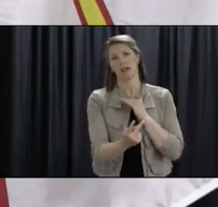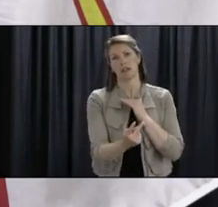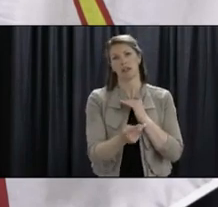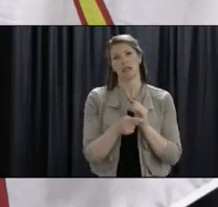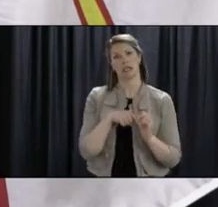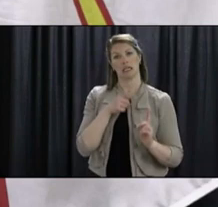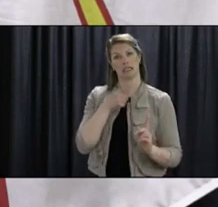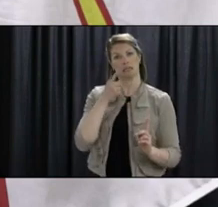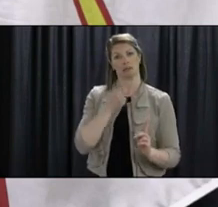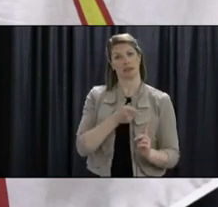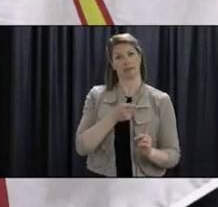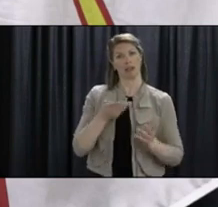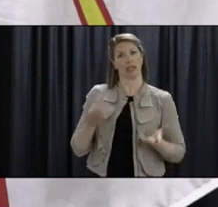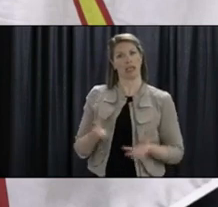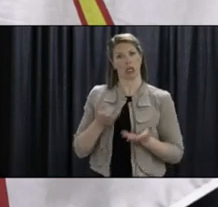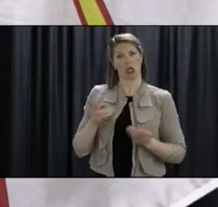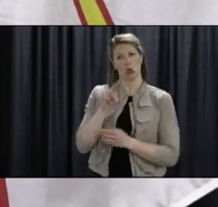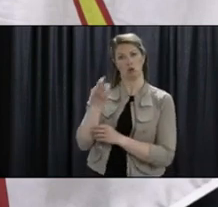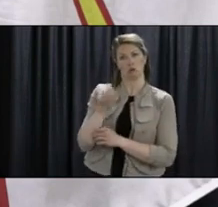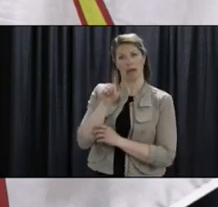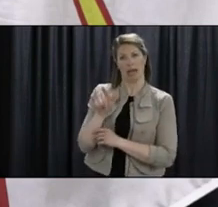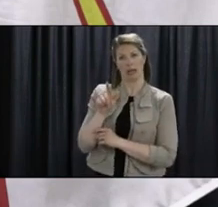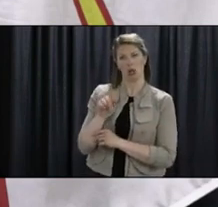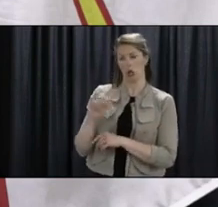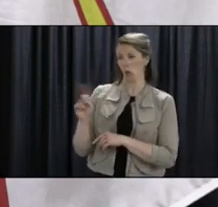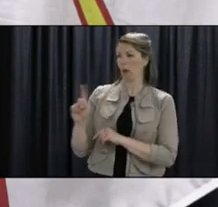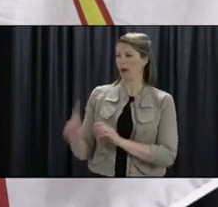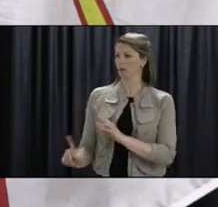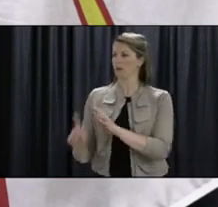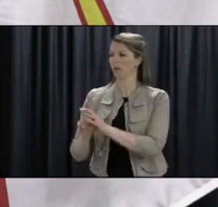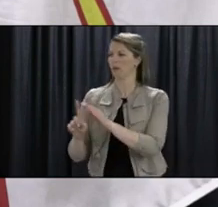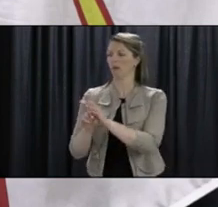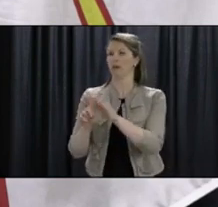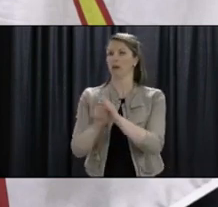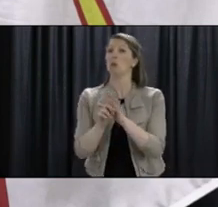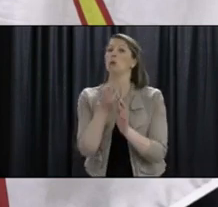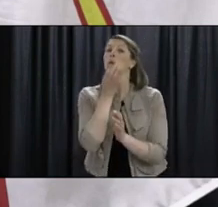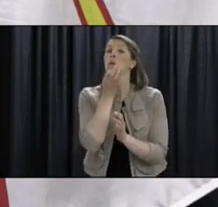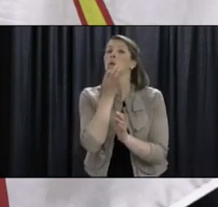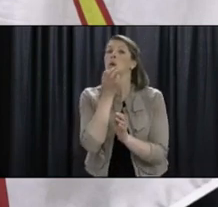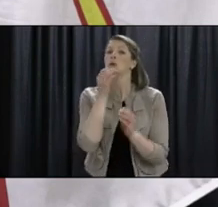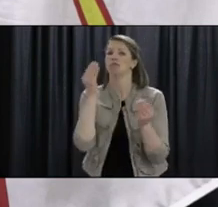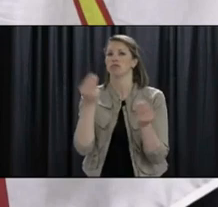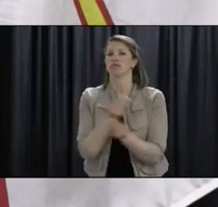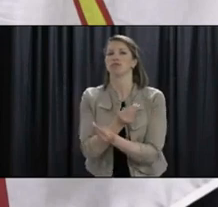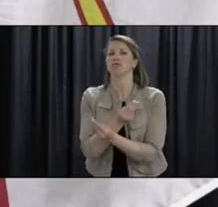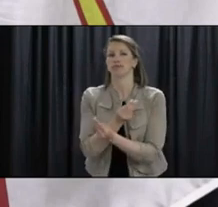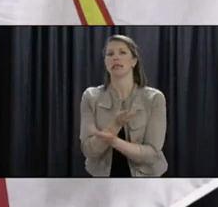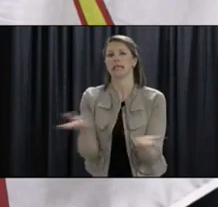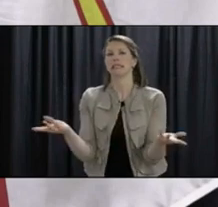be able to understand what's happening at the different regions and which regions are at more risk for various reasons.